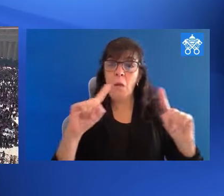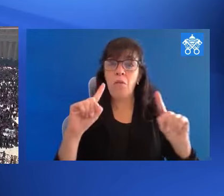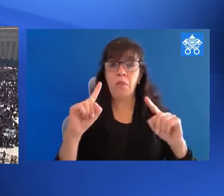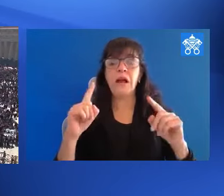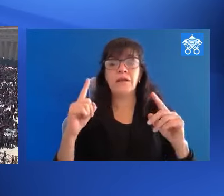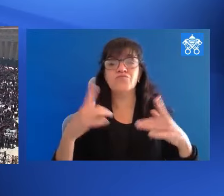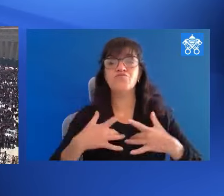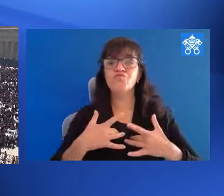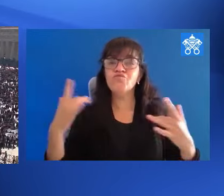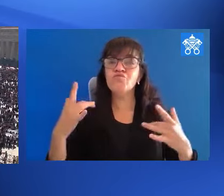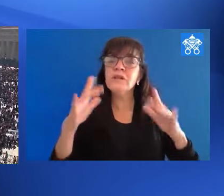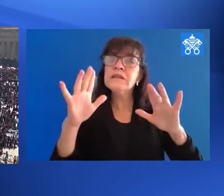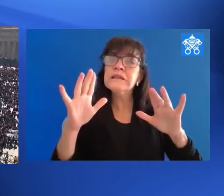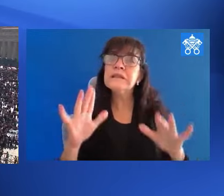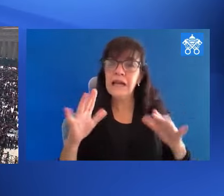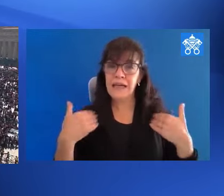Angelus Prayer.